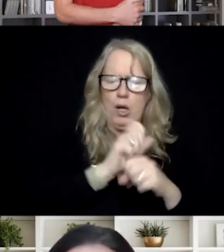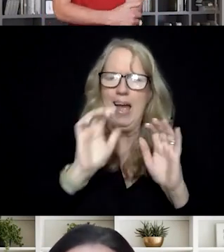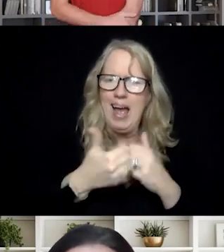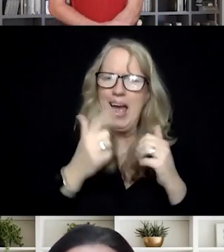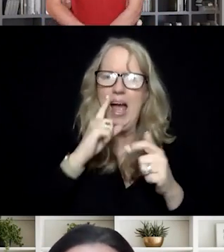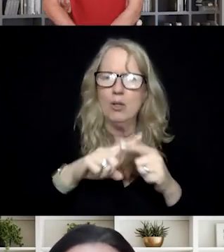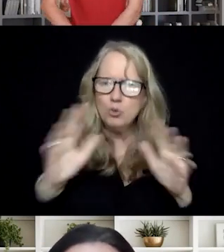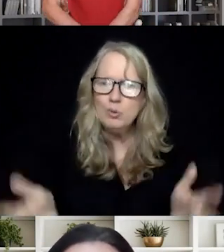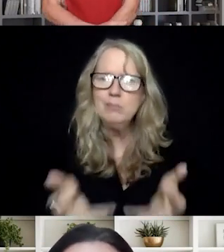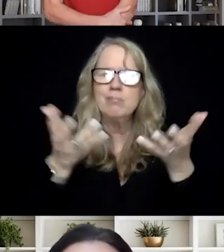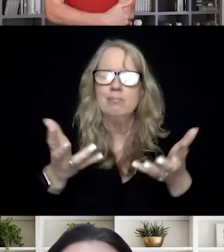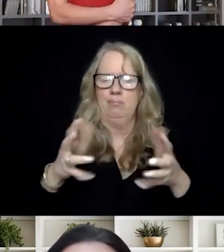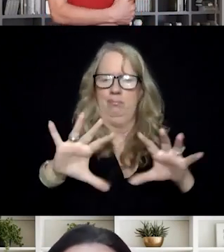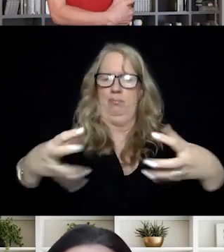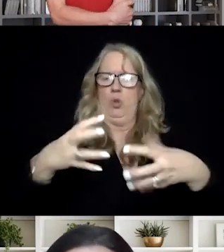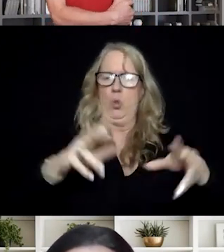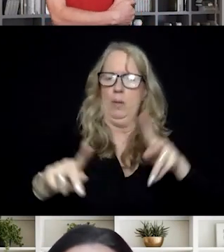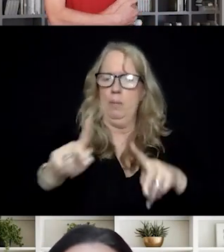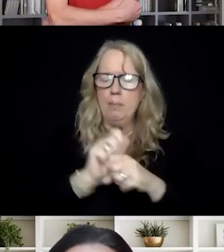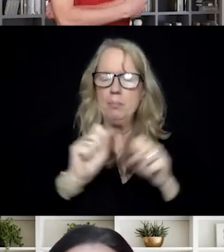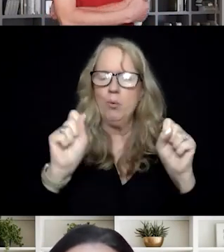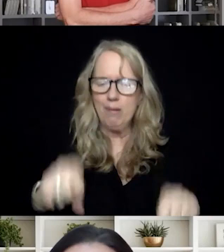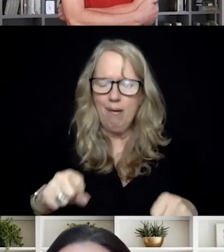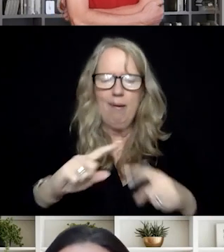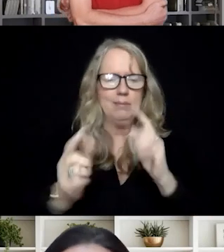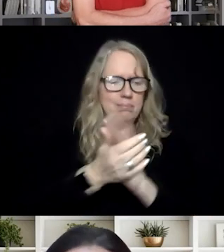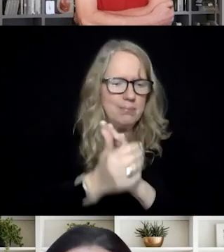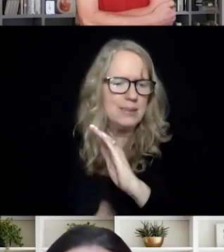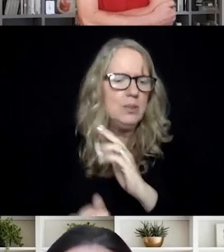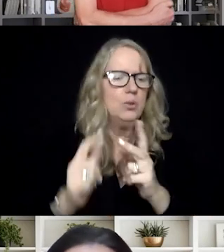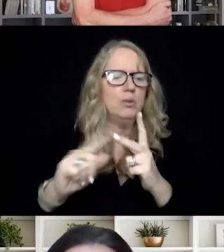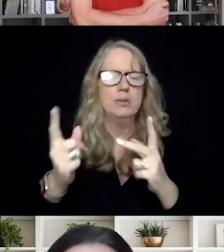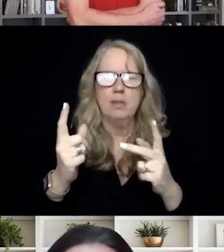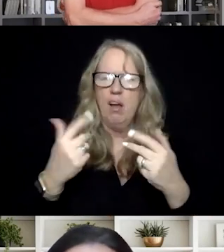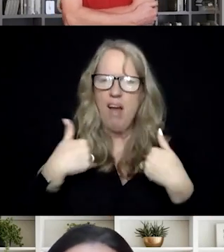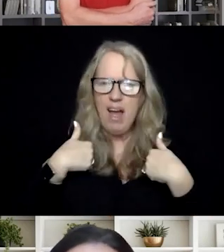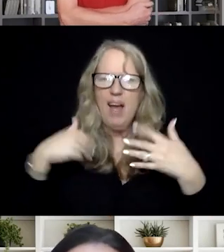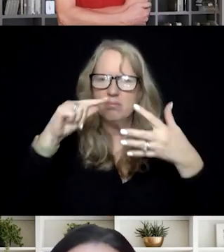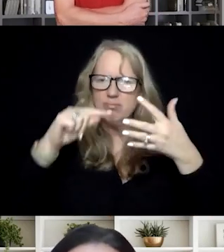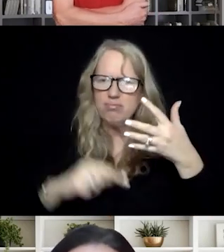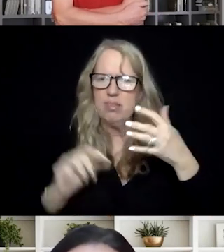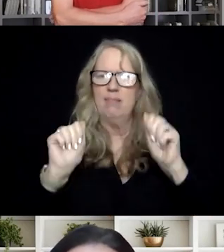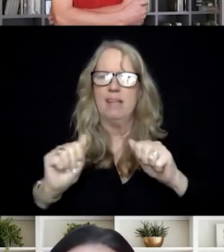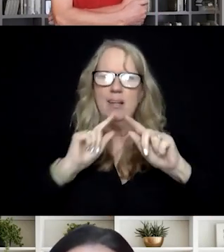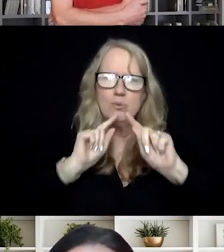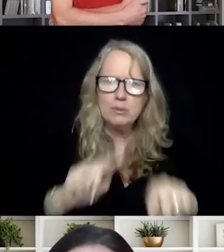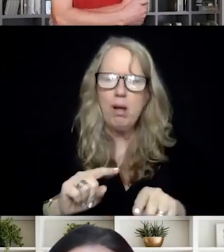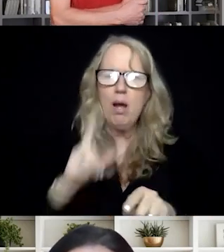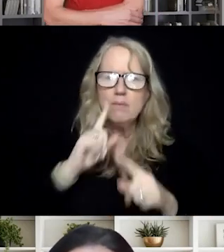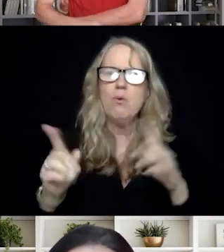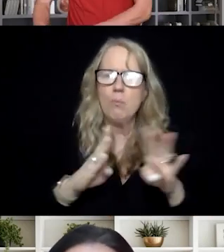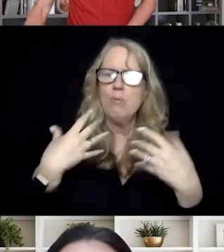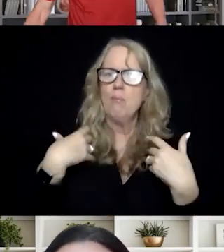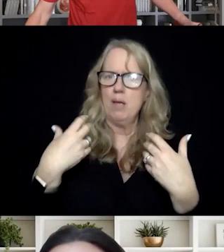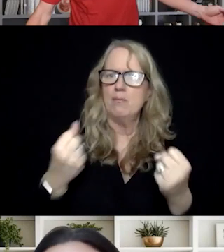the workforce of people who have the capacity, the skills, the competencies to respond to behavioral health